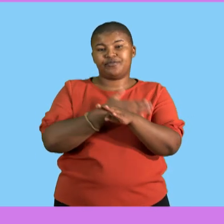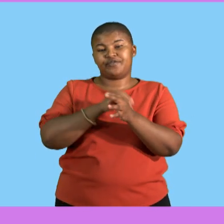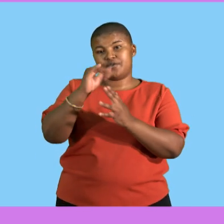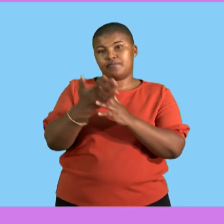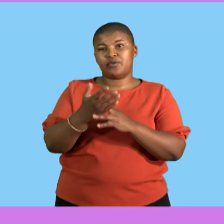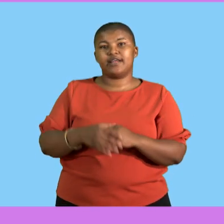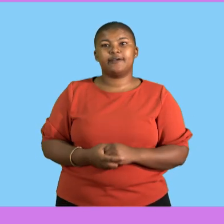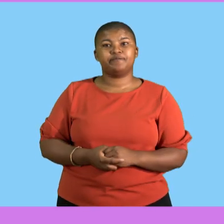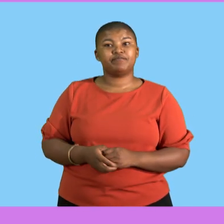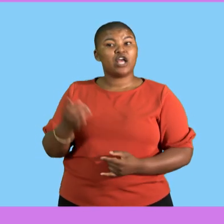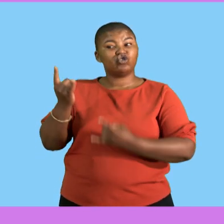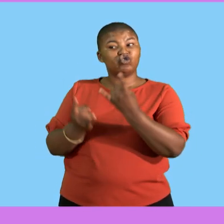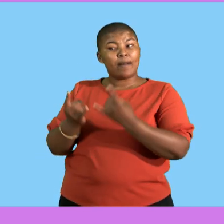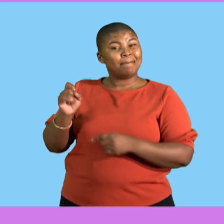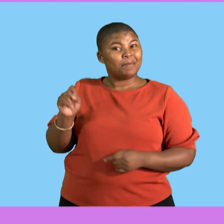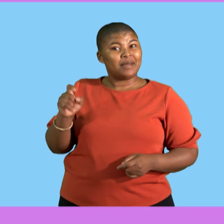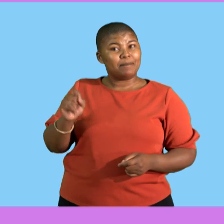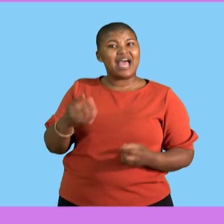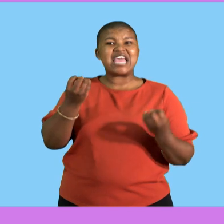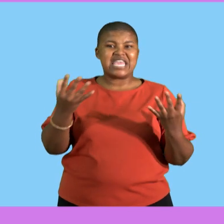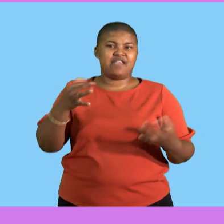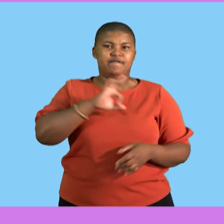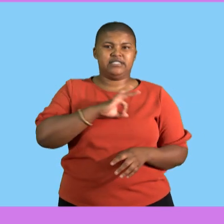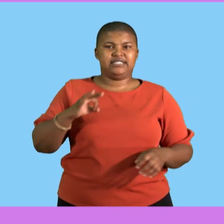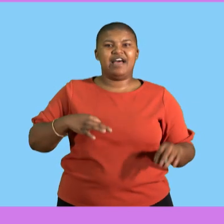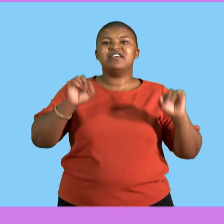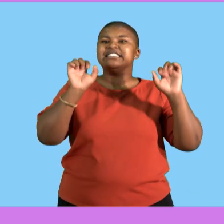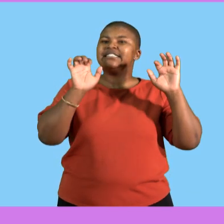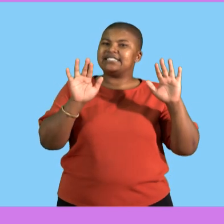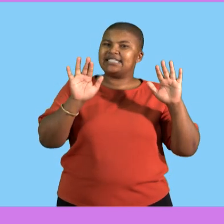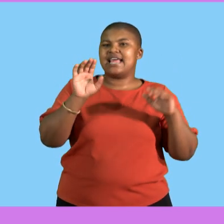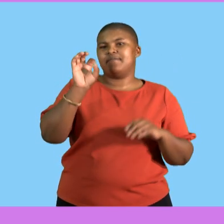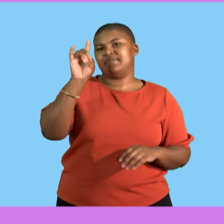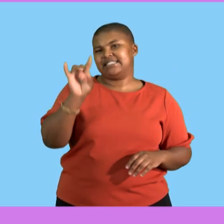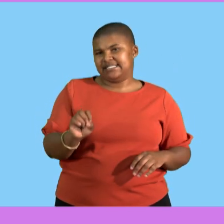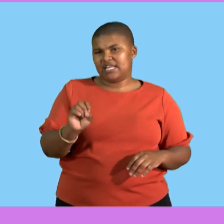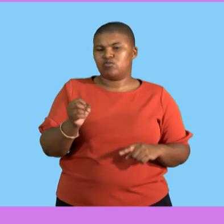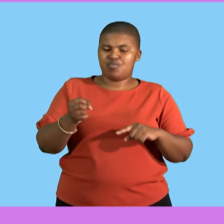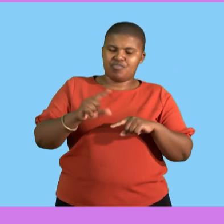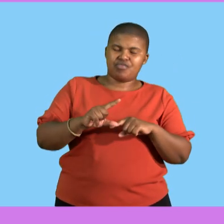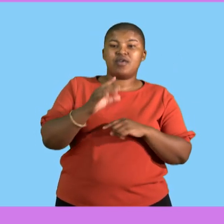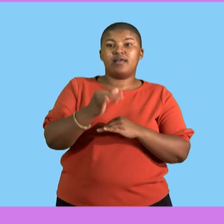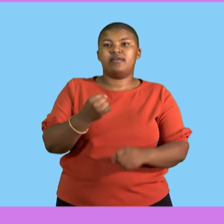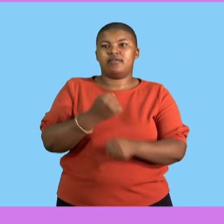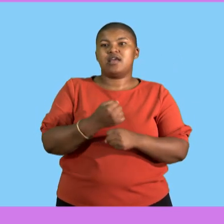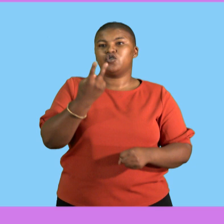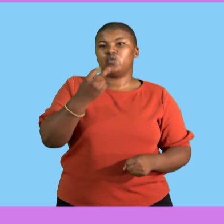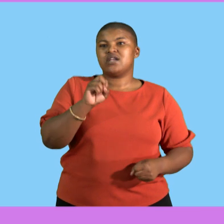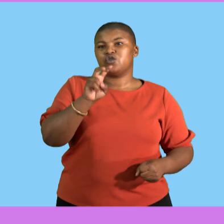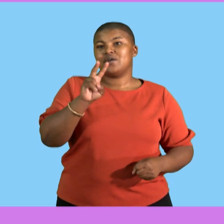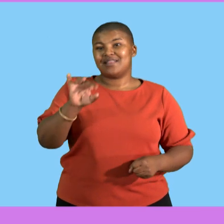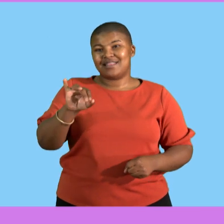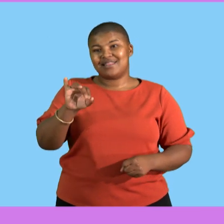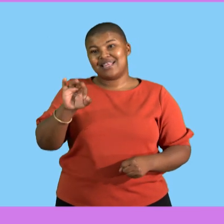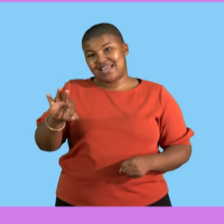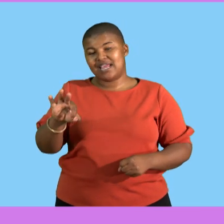gives the employees a 10% increase in July 2023. Is this increase